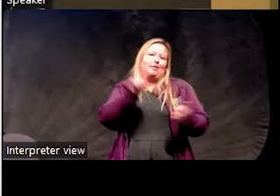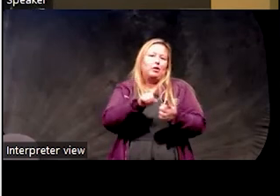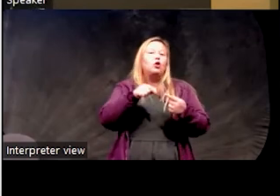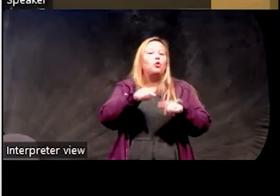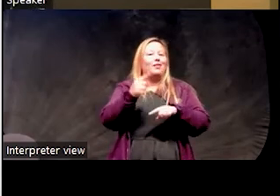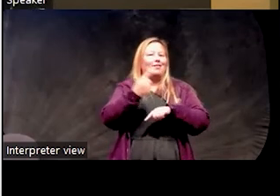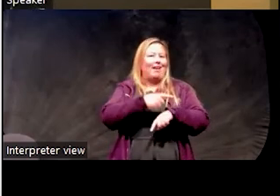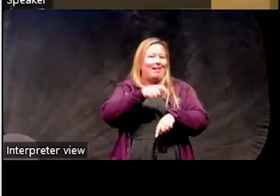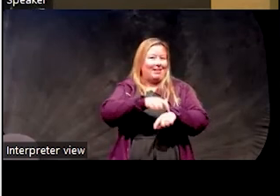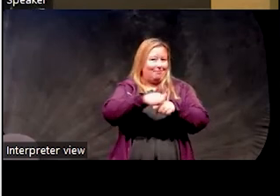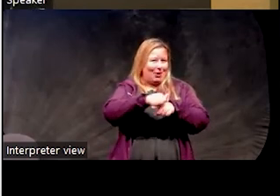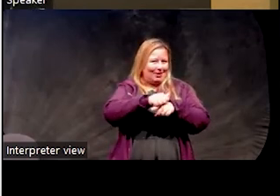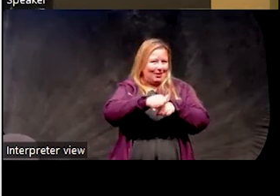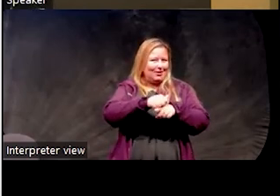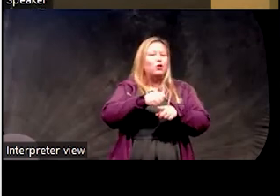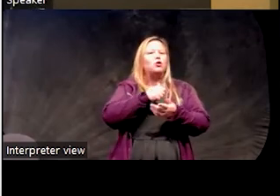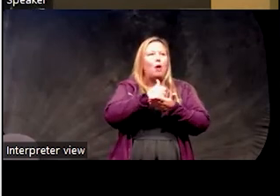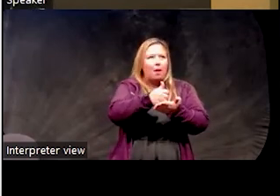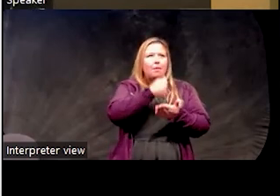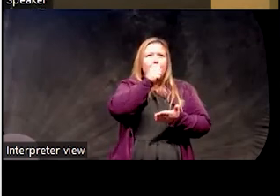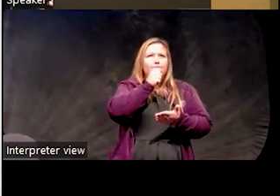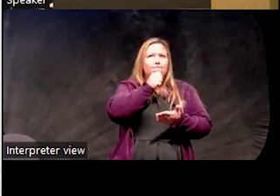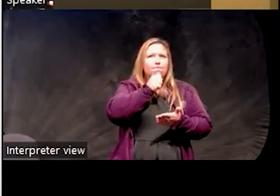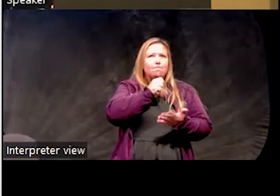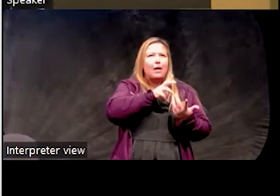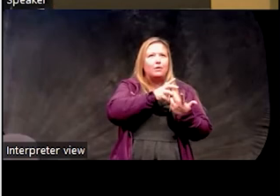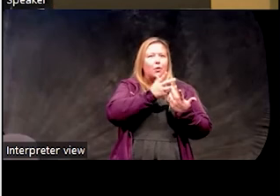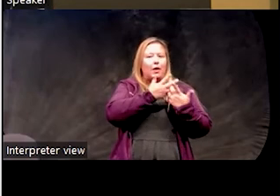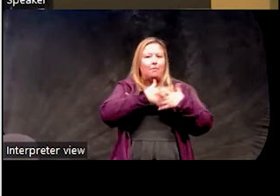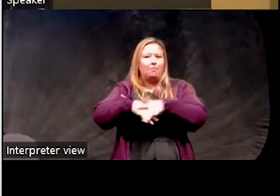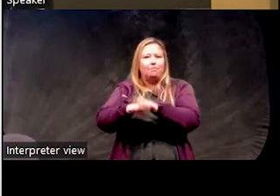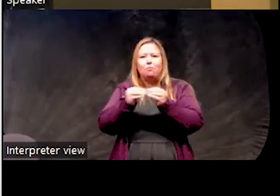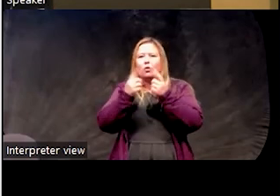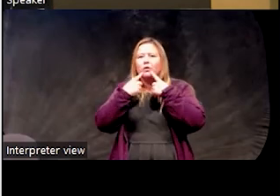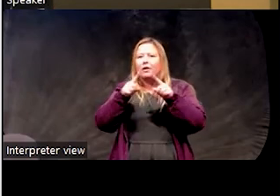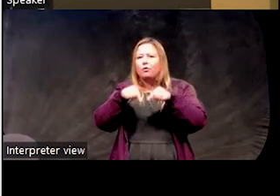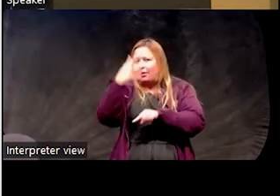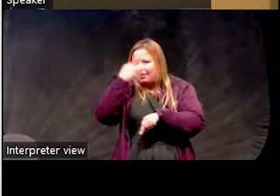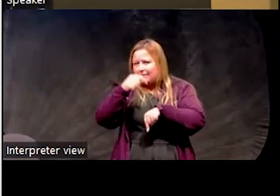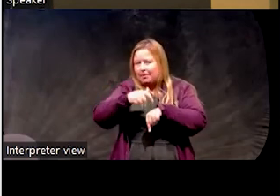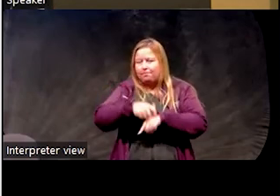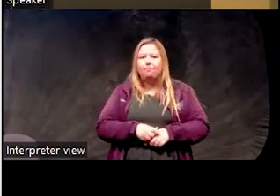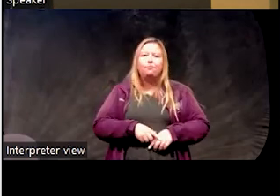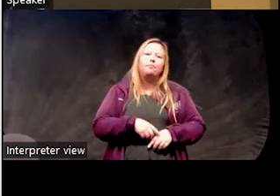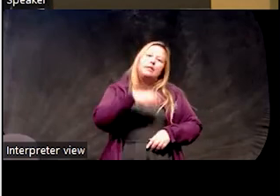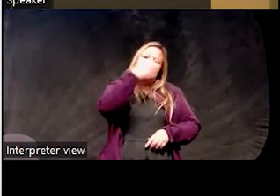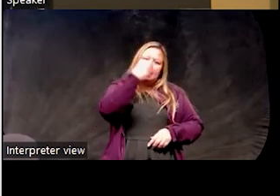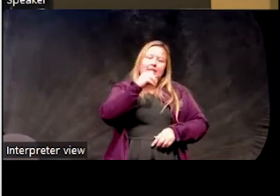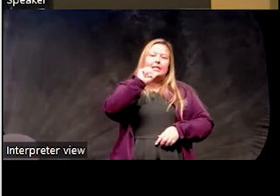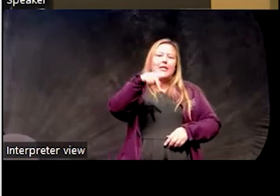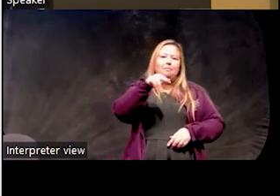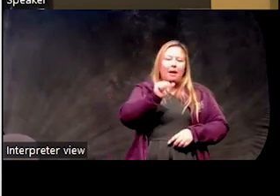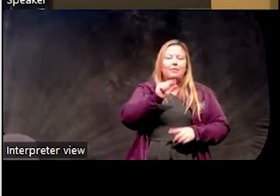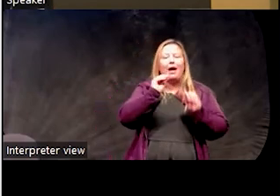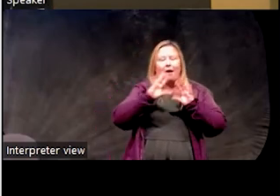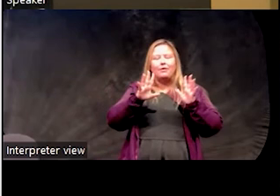practice to help them adjust and be able to tolerate it, um, at sleep. I will say sleep apnea is highly comorbid with